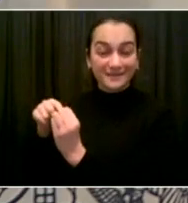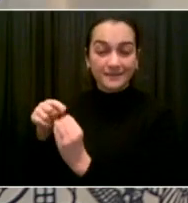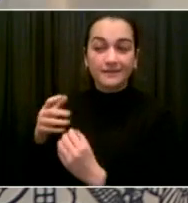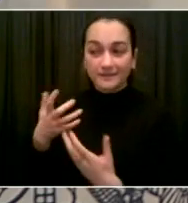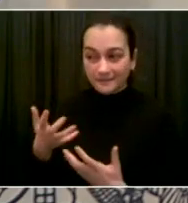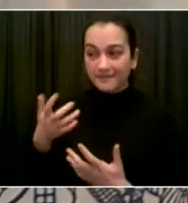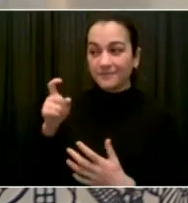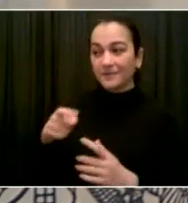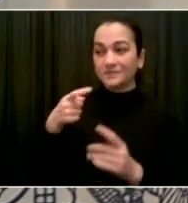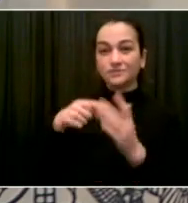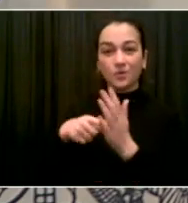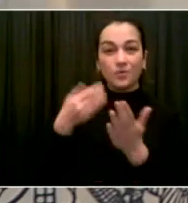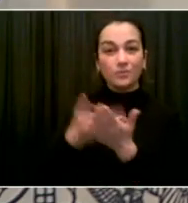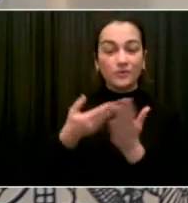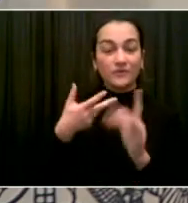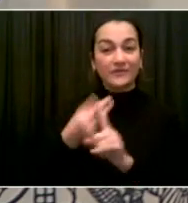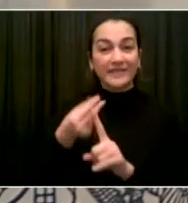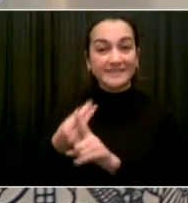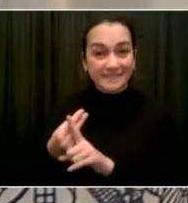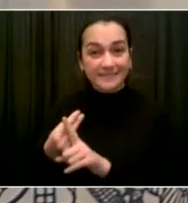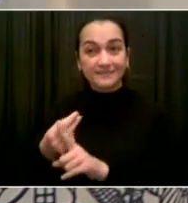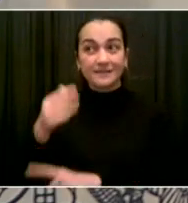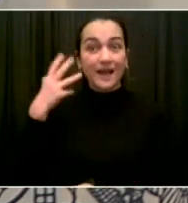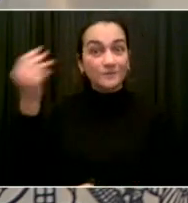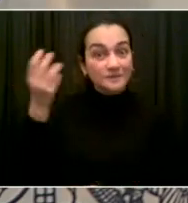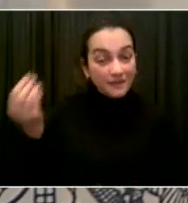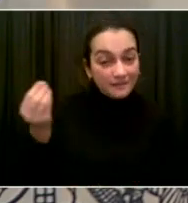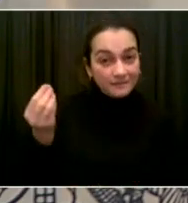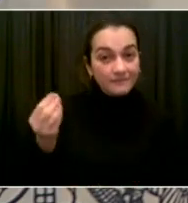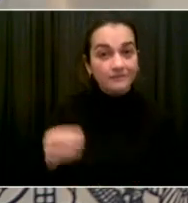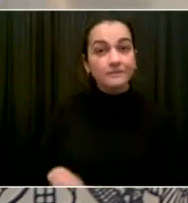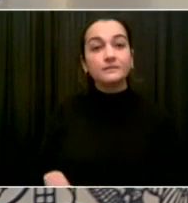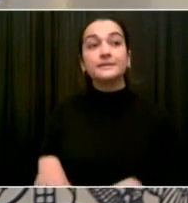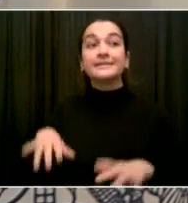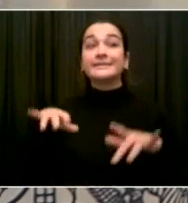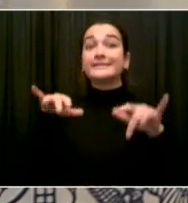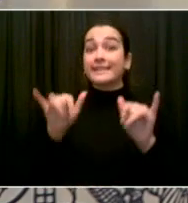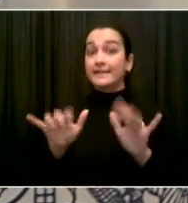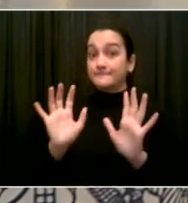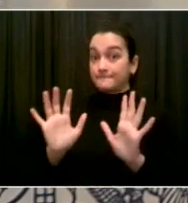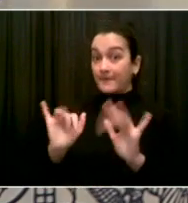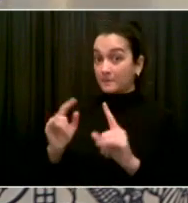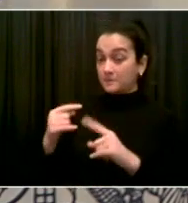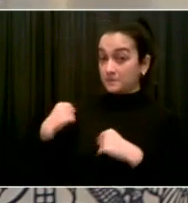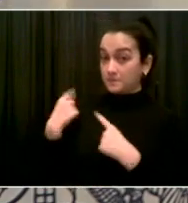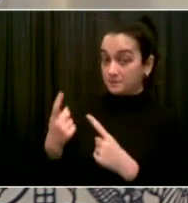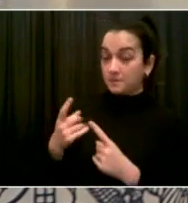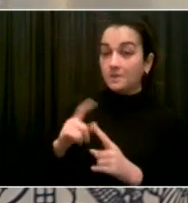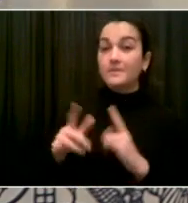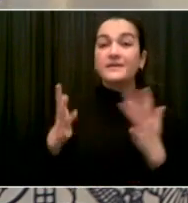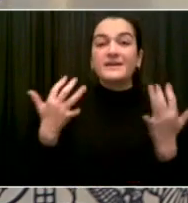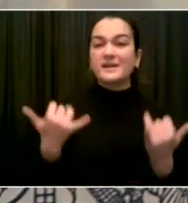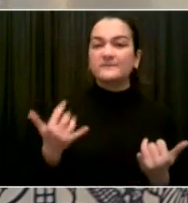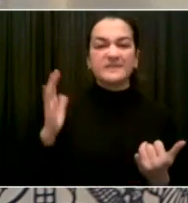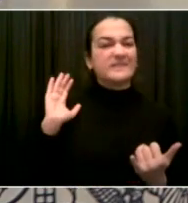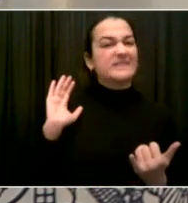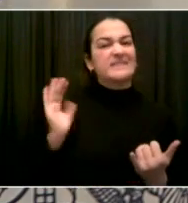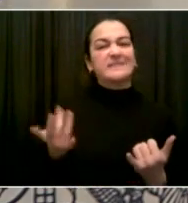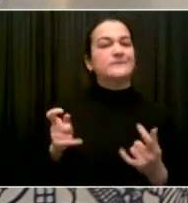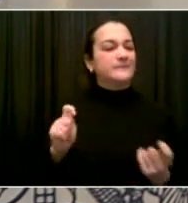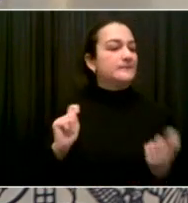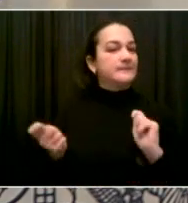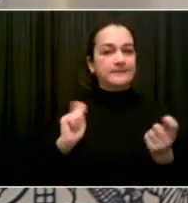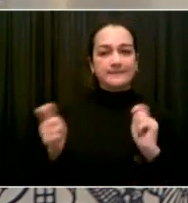in light of Omicron. I've said we'll make a final decision. We'll announce it certainly before Christmas. We're working closely with Times Square Alliance. So